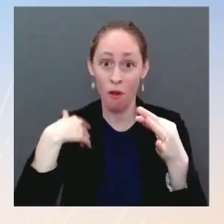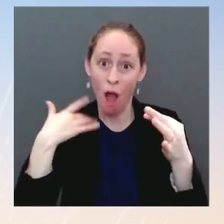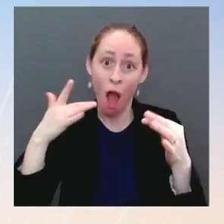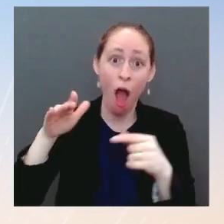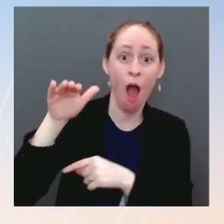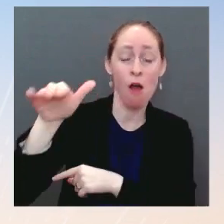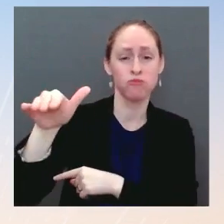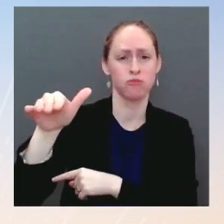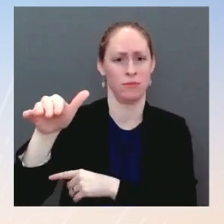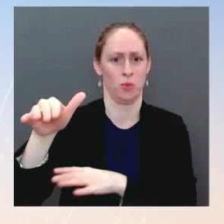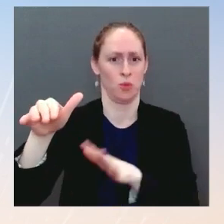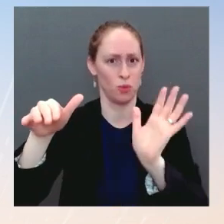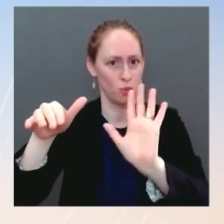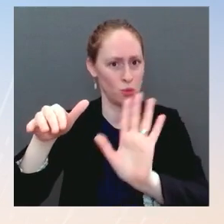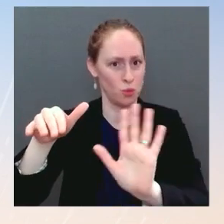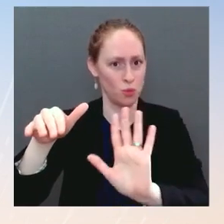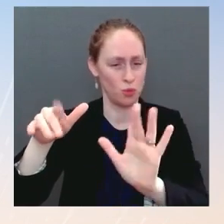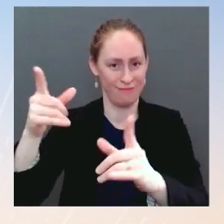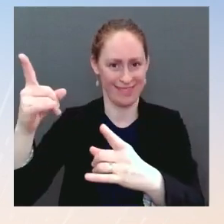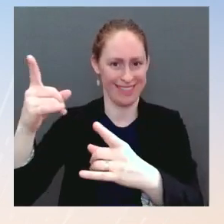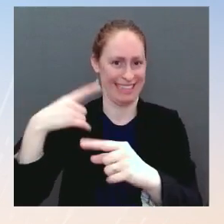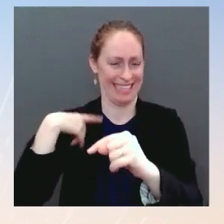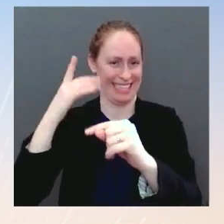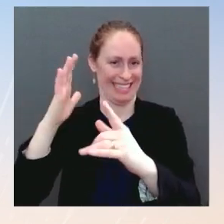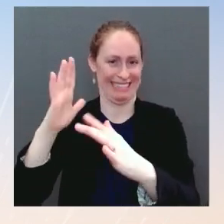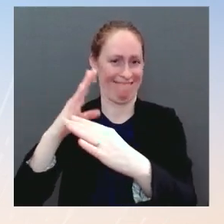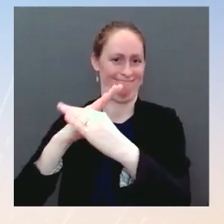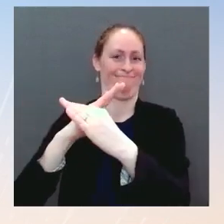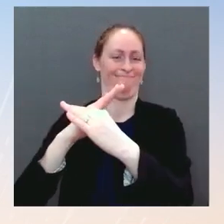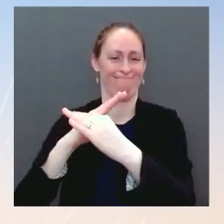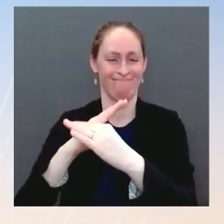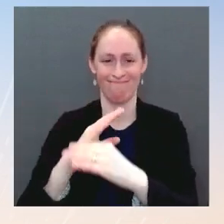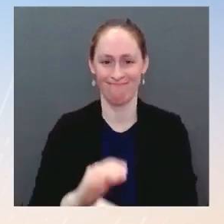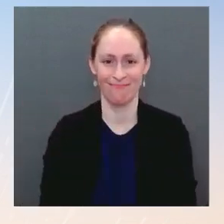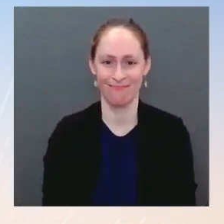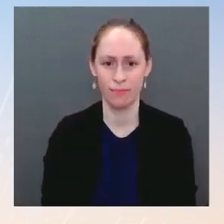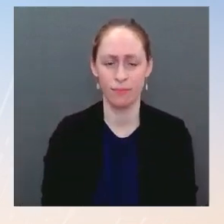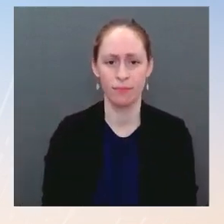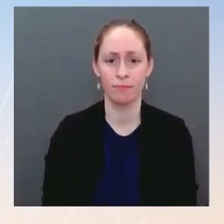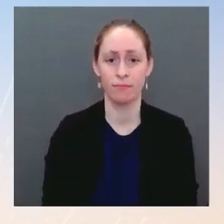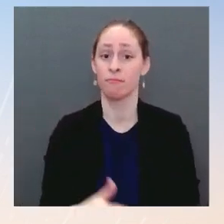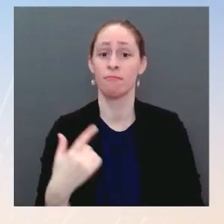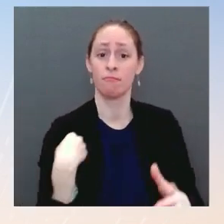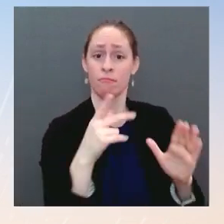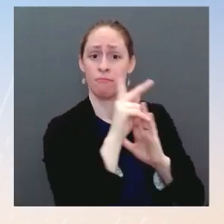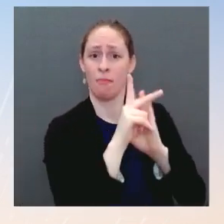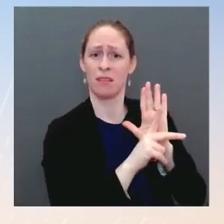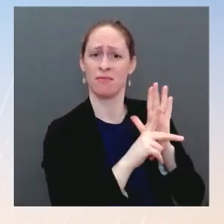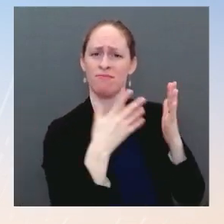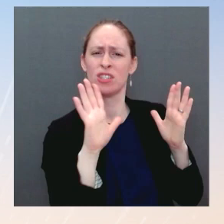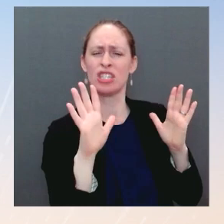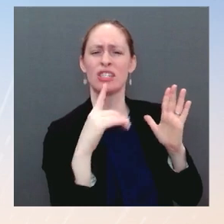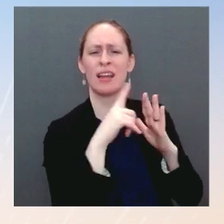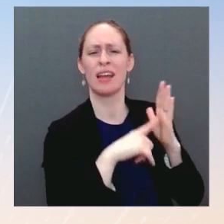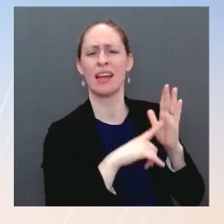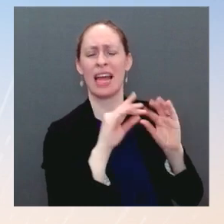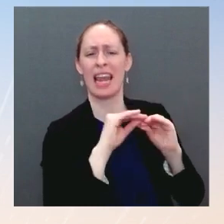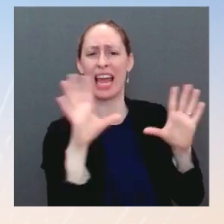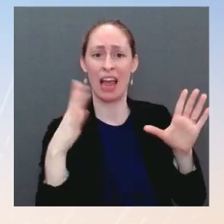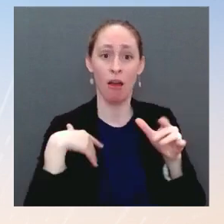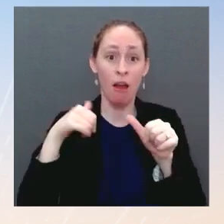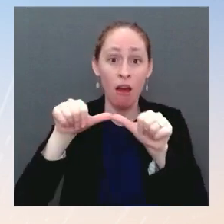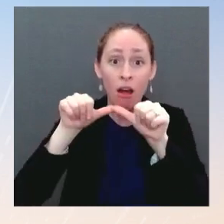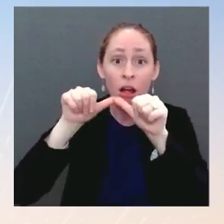policy, keeping many of these open. But we have an obligation to, of course, abide by the law. I would note that